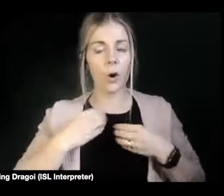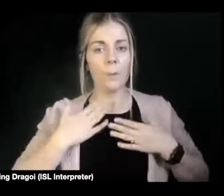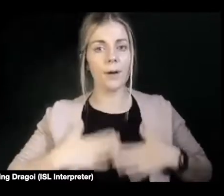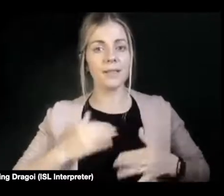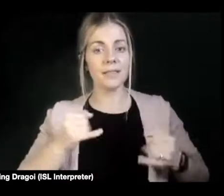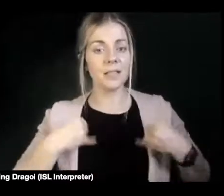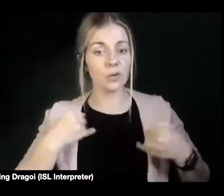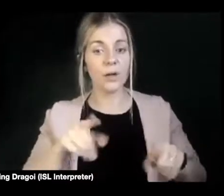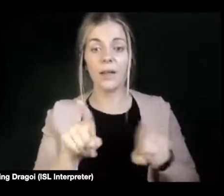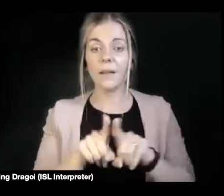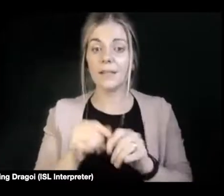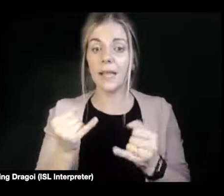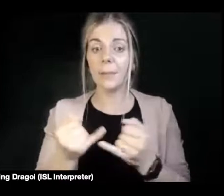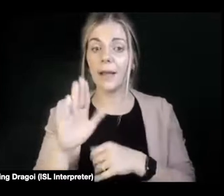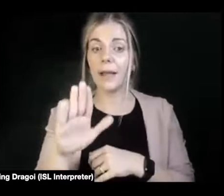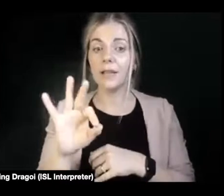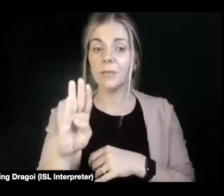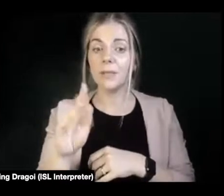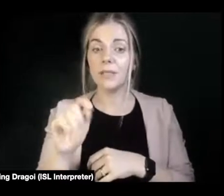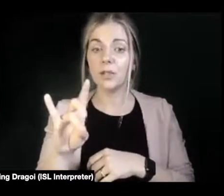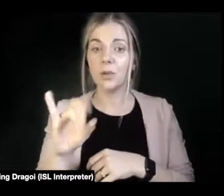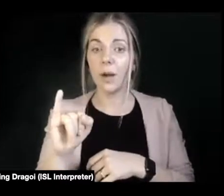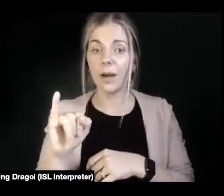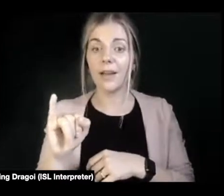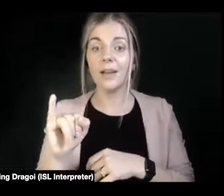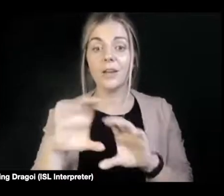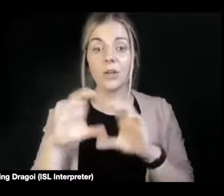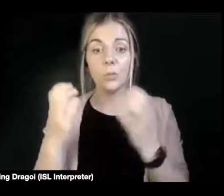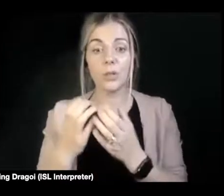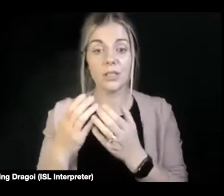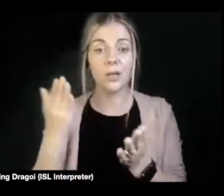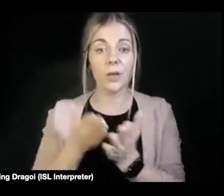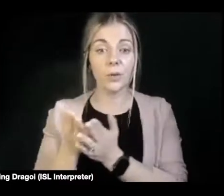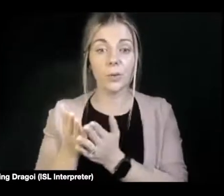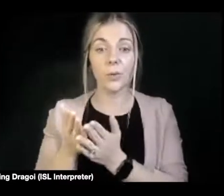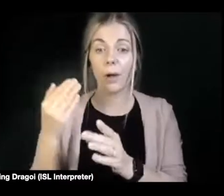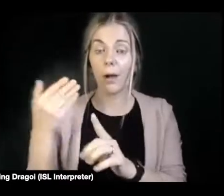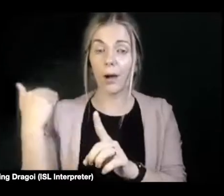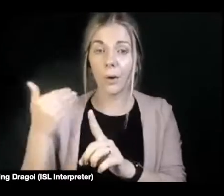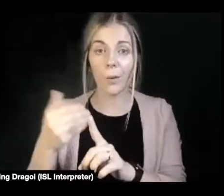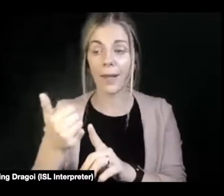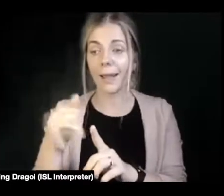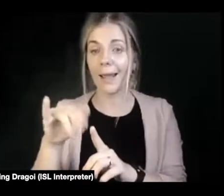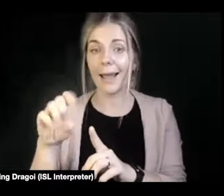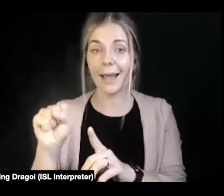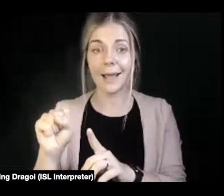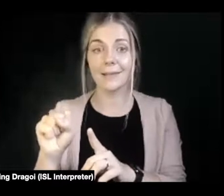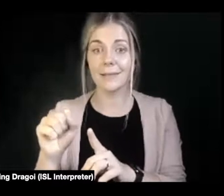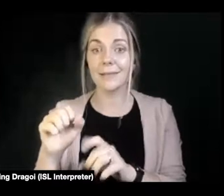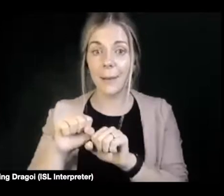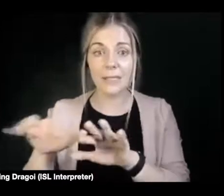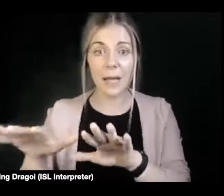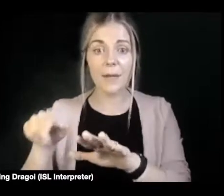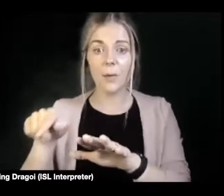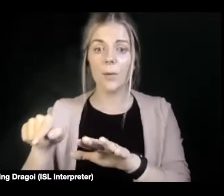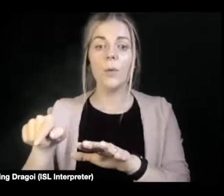had to in the wake of the ongoing AIDS epidemic, learning to become sexual health promoters for our own disabled spaces can put